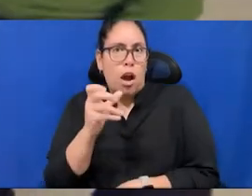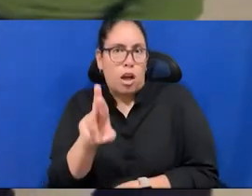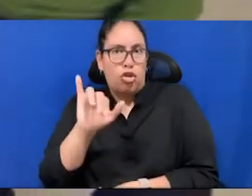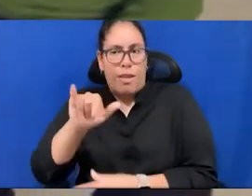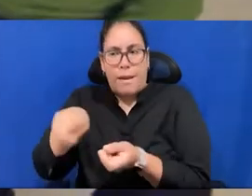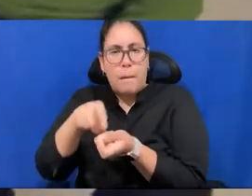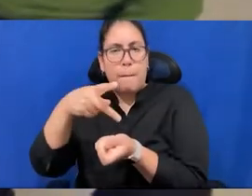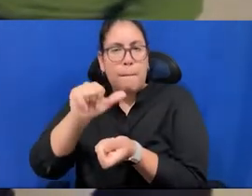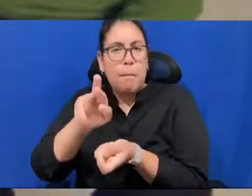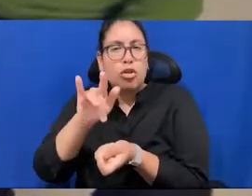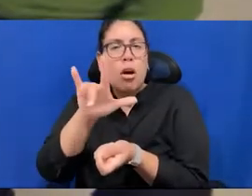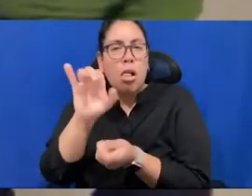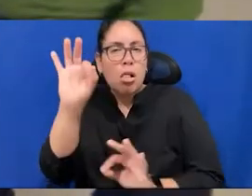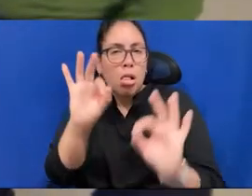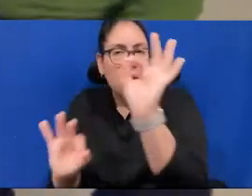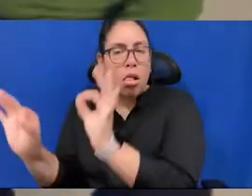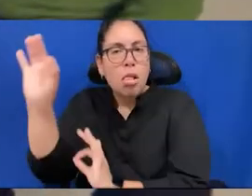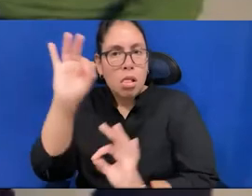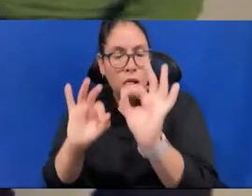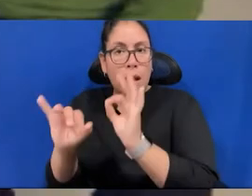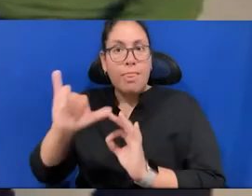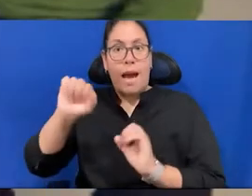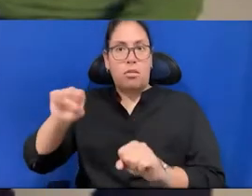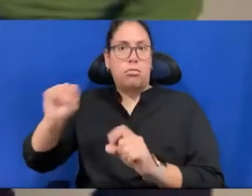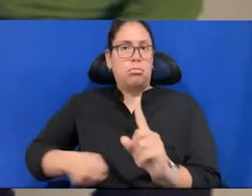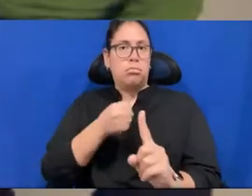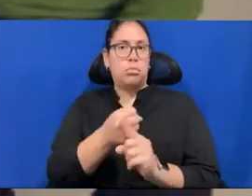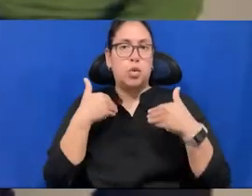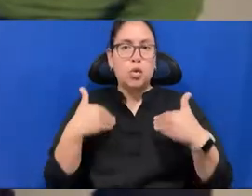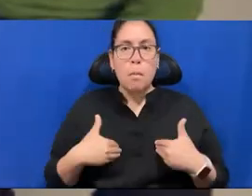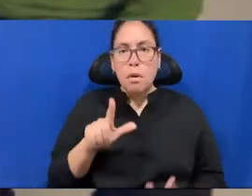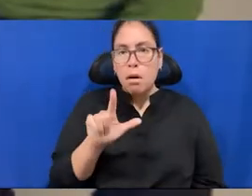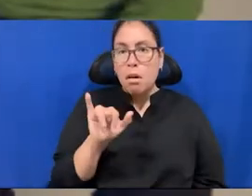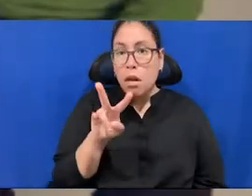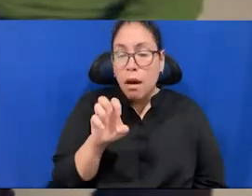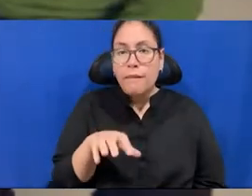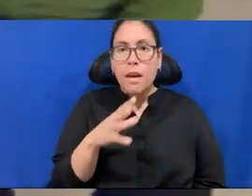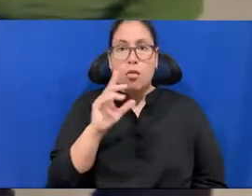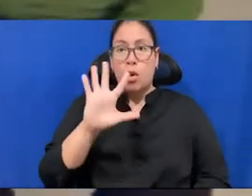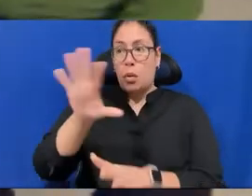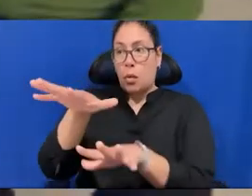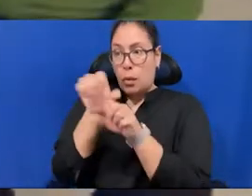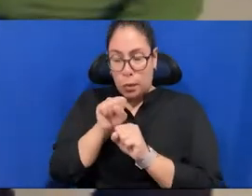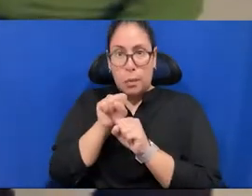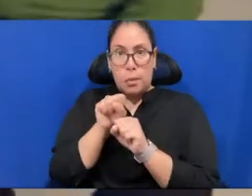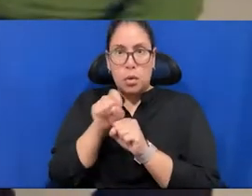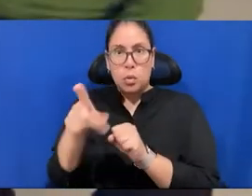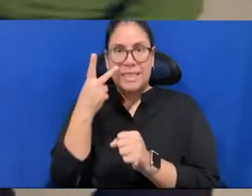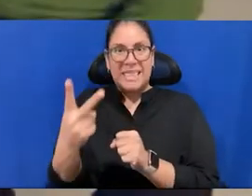impact on human and non-human life and print and sucks it out. then that's what you see as a dot that appears every hour.